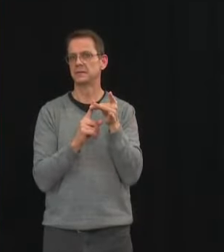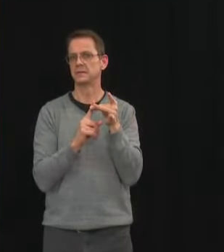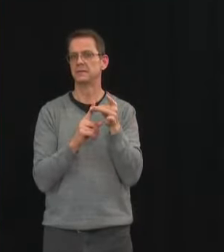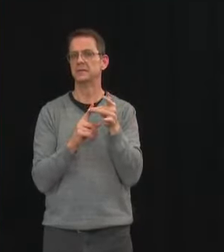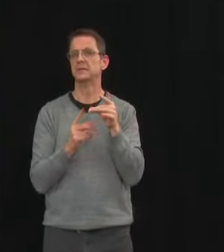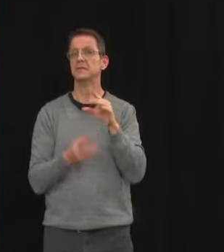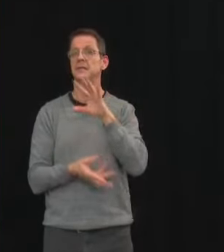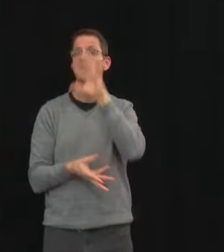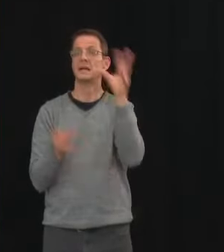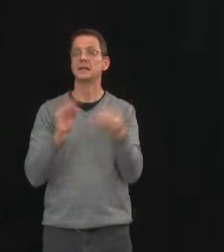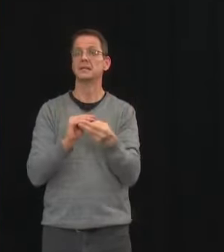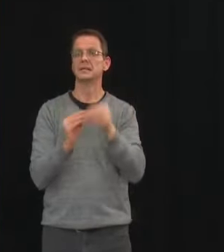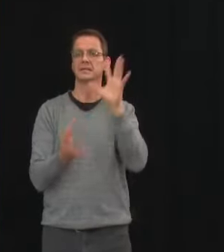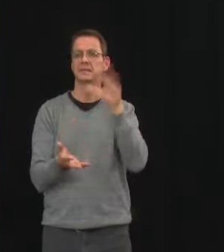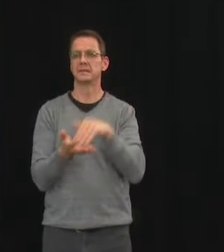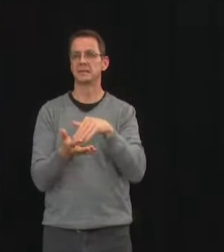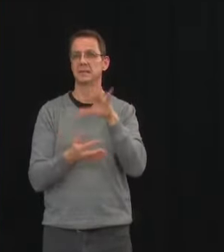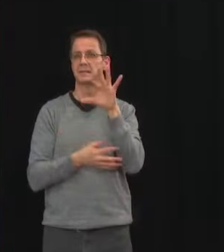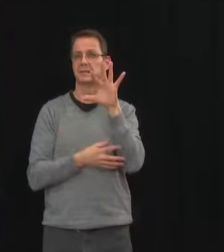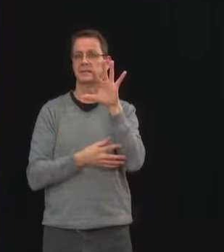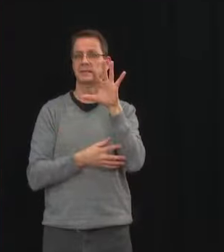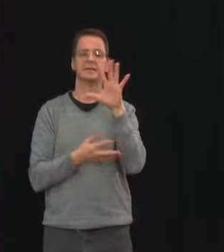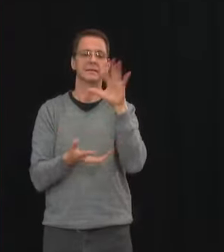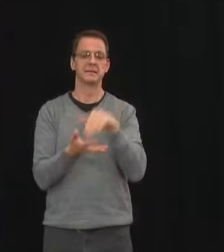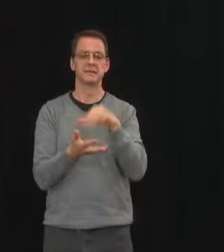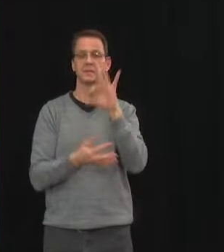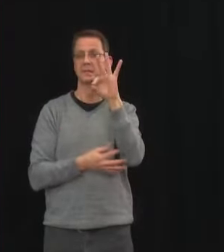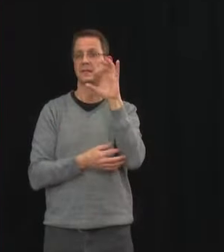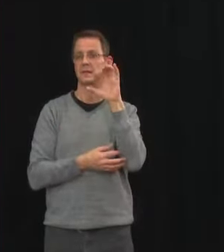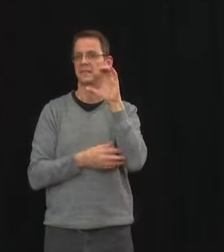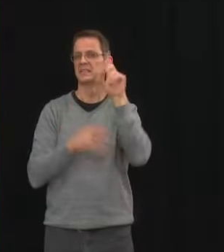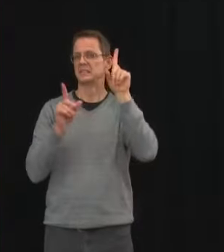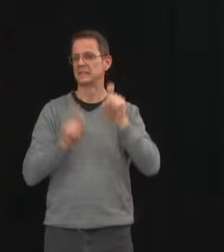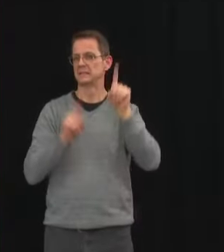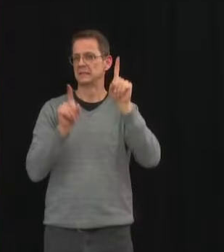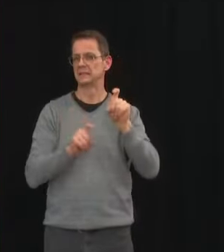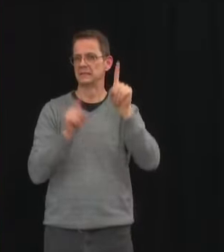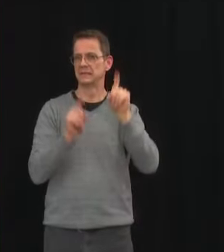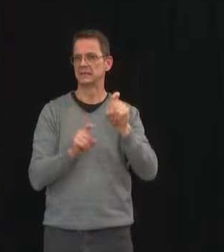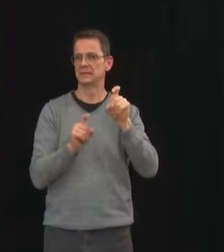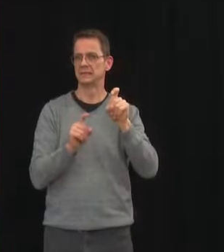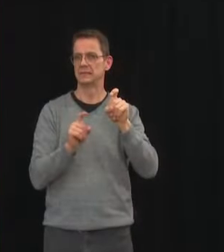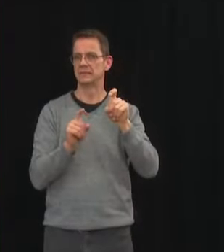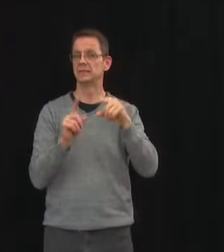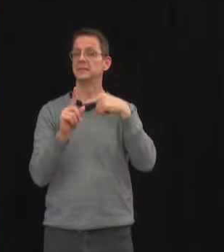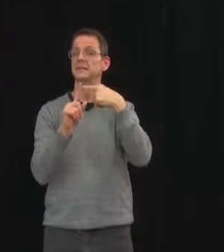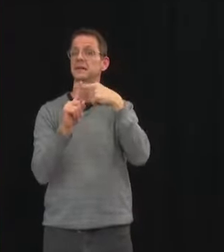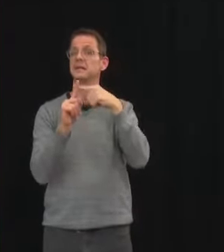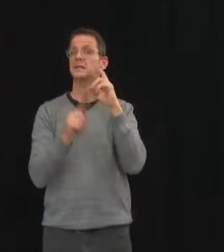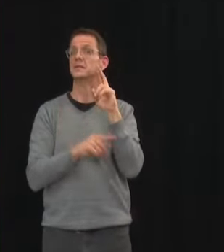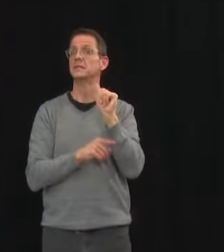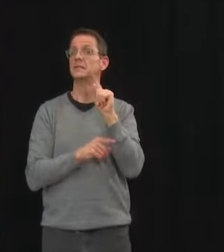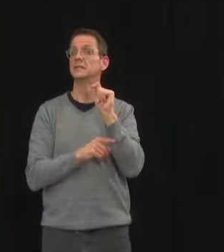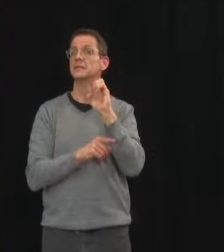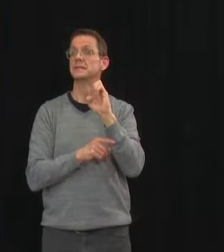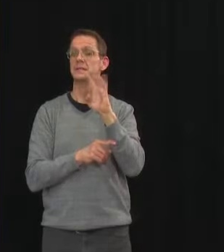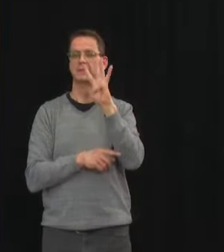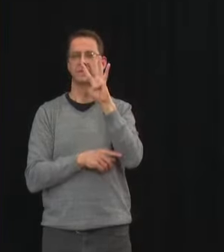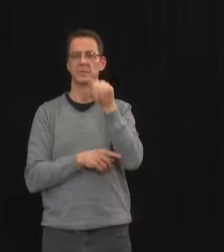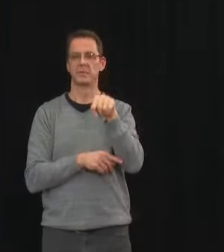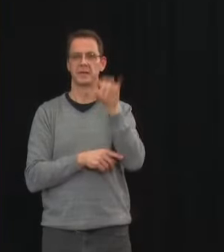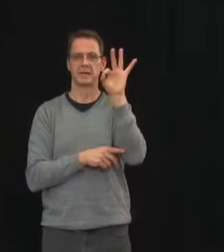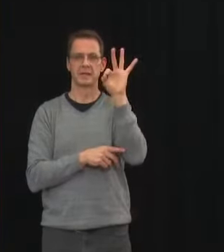positivity rate is about 4.9 percent. Looking to schools, there are currently active alerts or outbreaks in